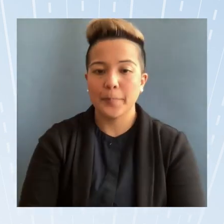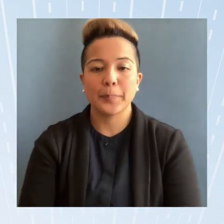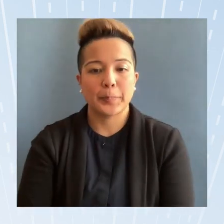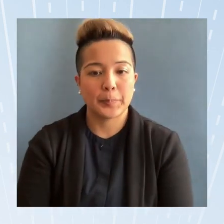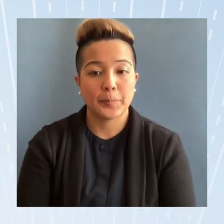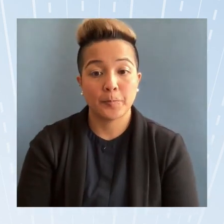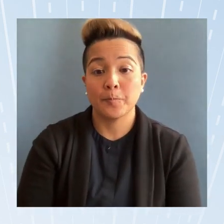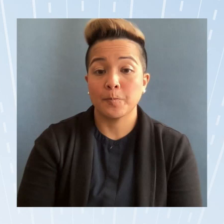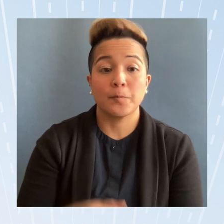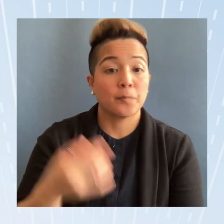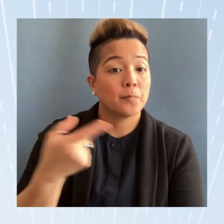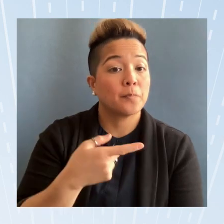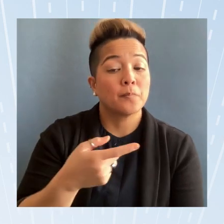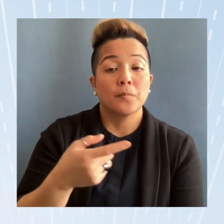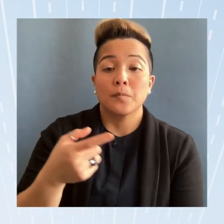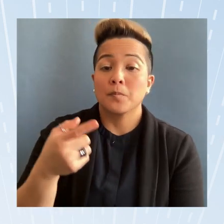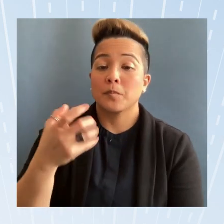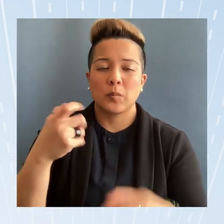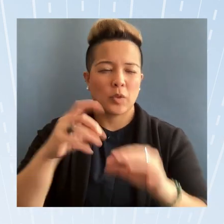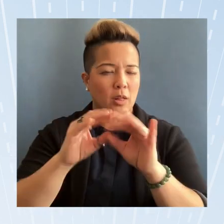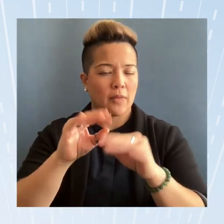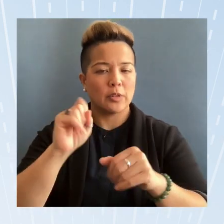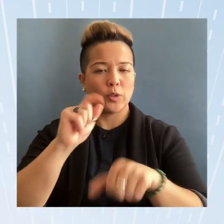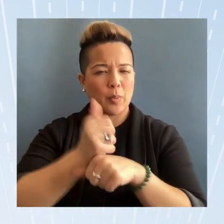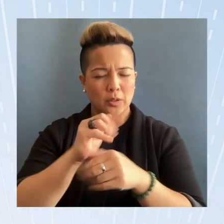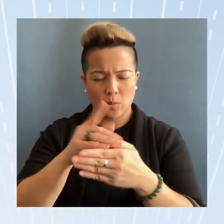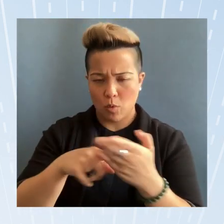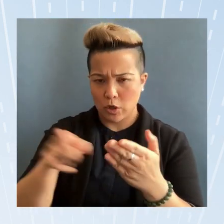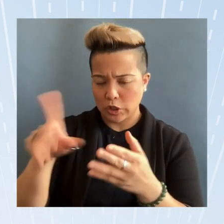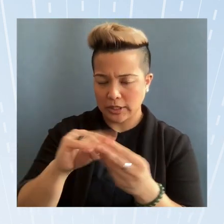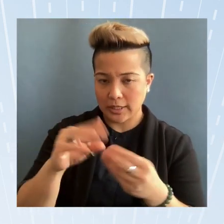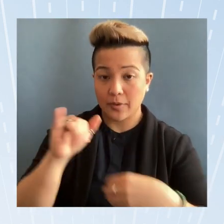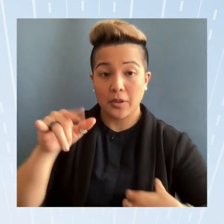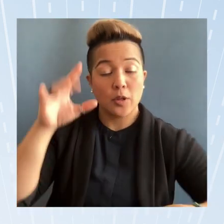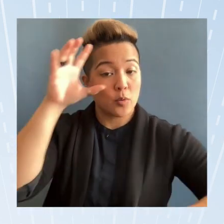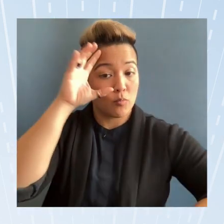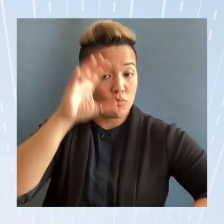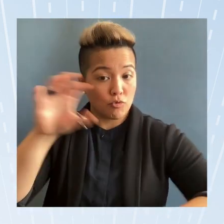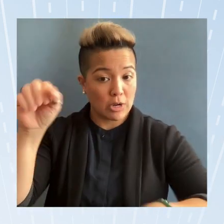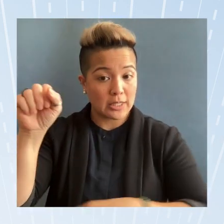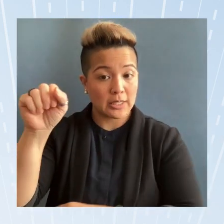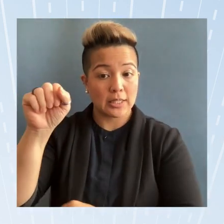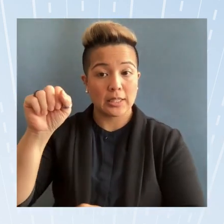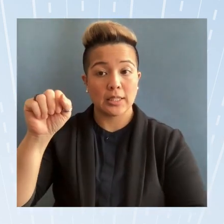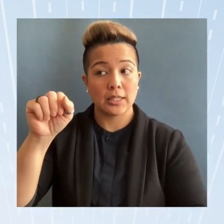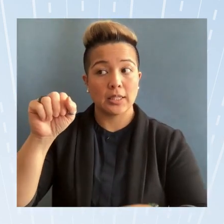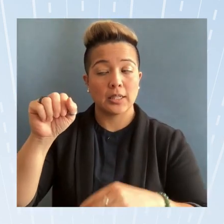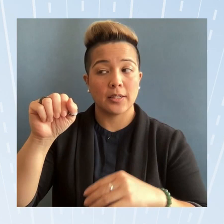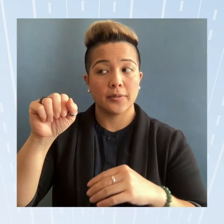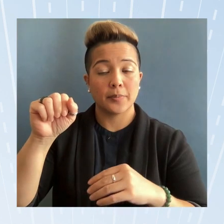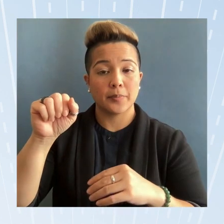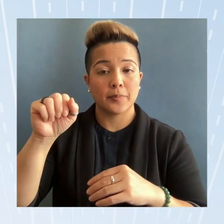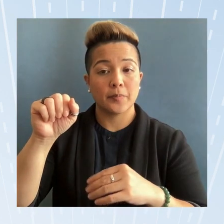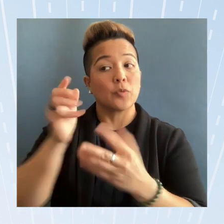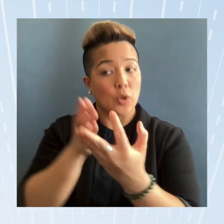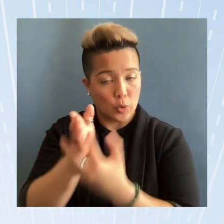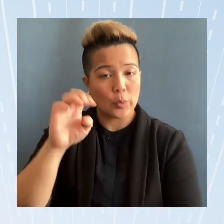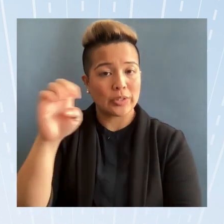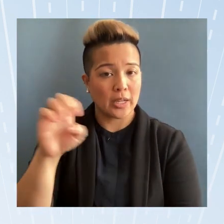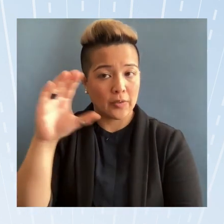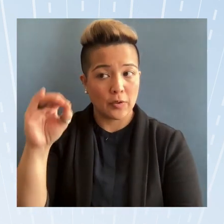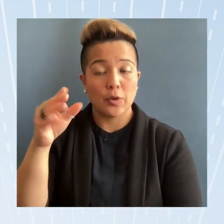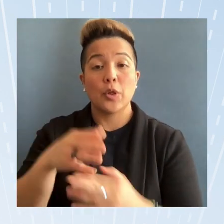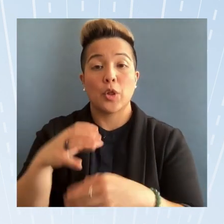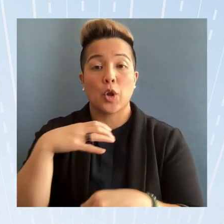Kevin so just to clarify so based on what you're saying is that the president gets to do the executive order the commission